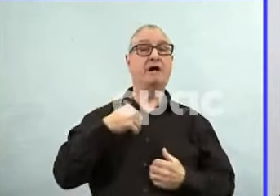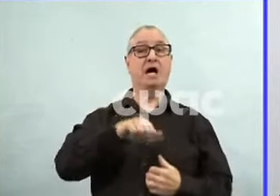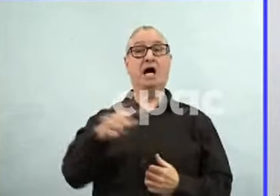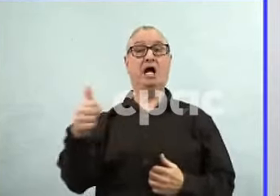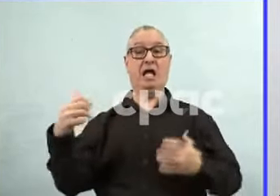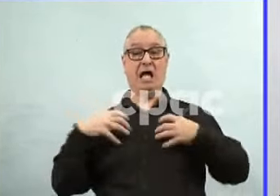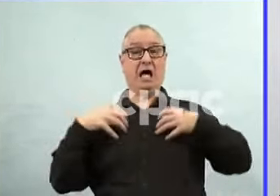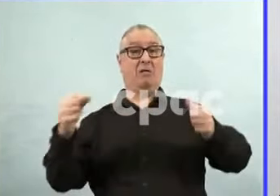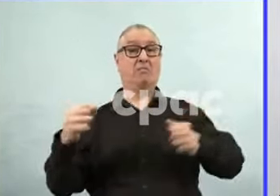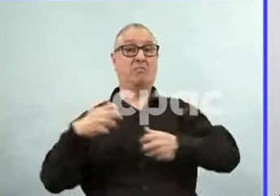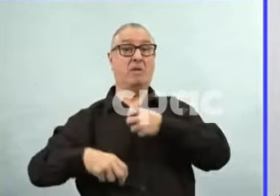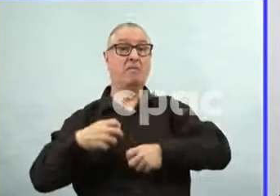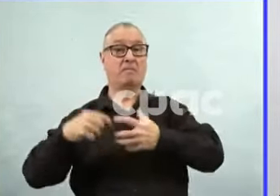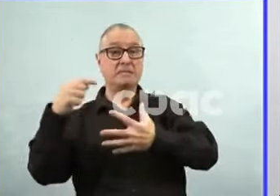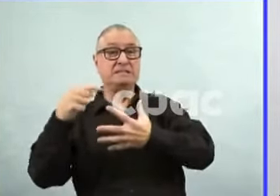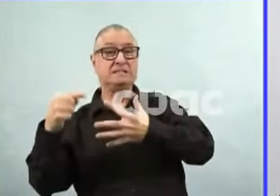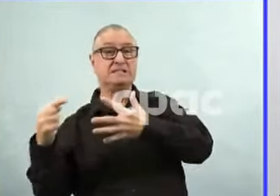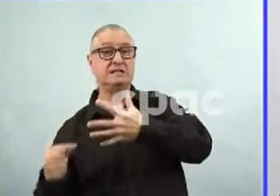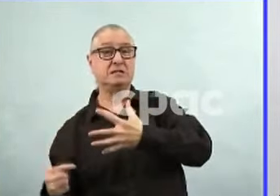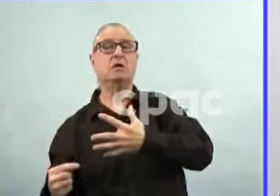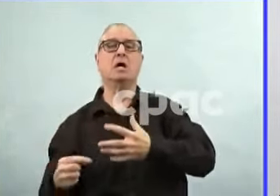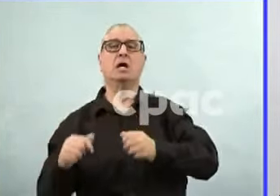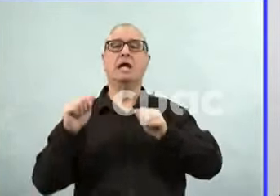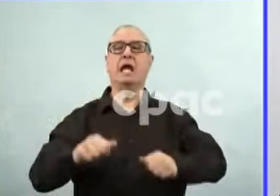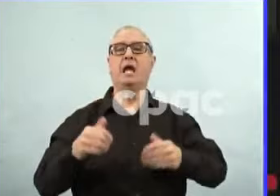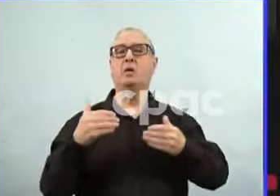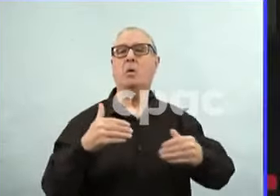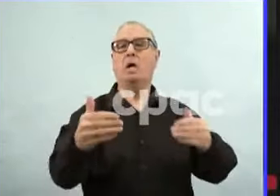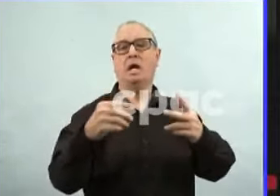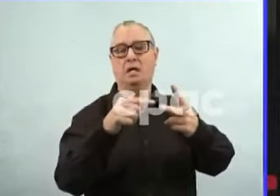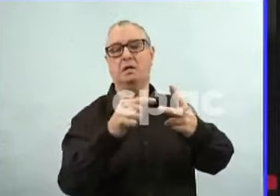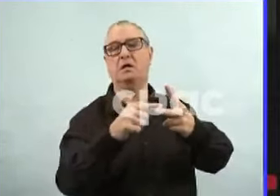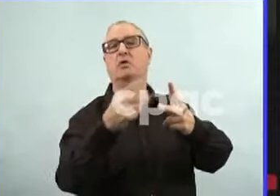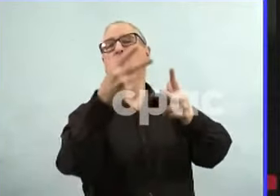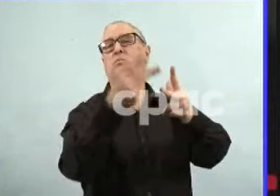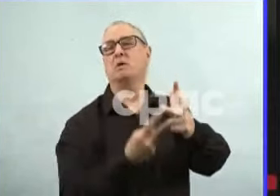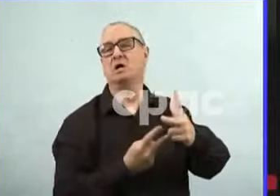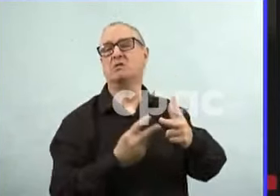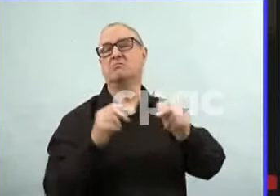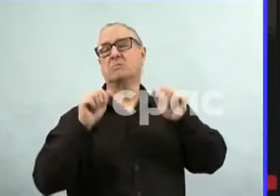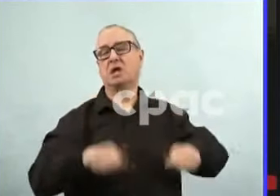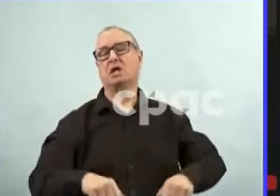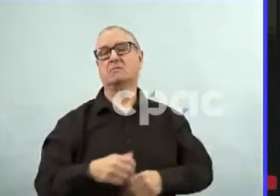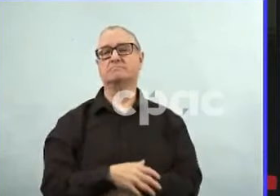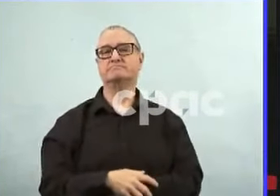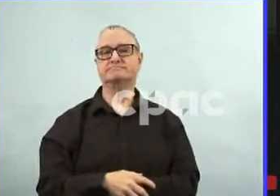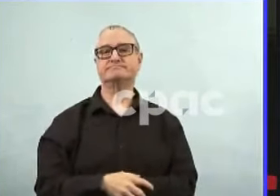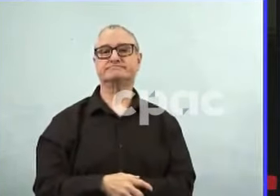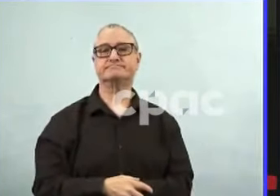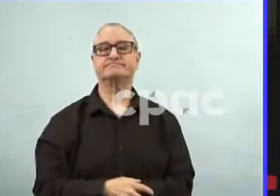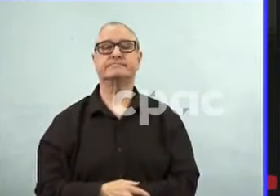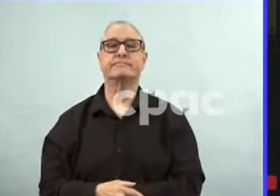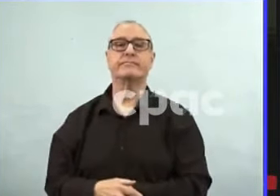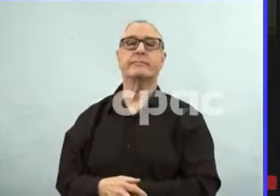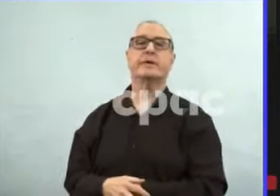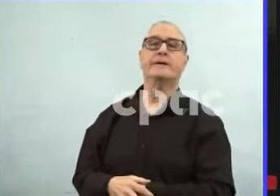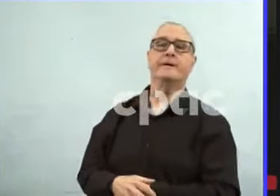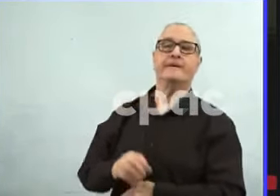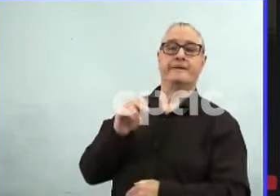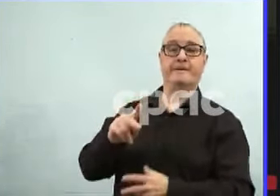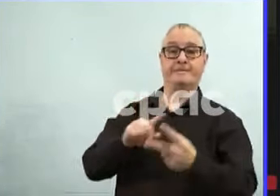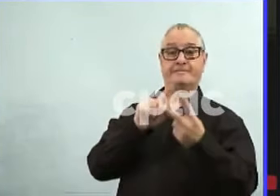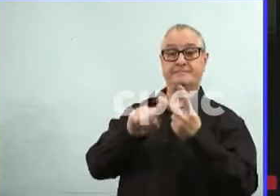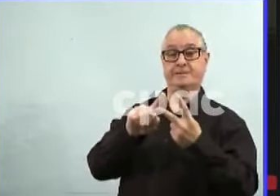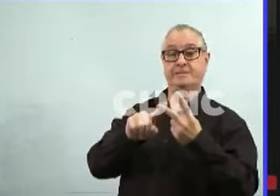recommendation from NASI and Manitoba thinks that that's reasonable. Okay, thanks. And I guess this one's for Dr. Atwal.